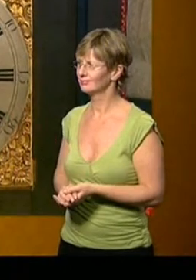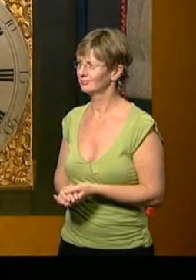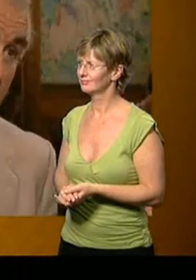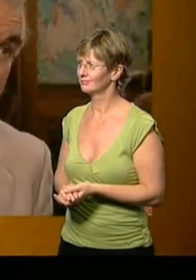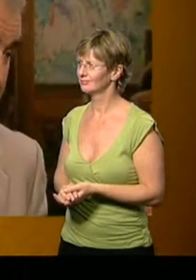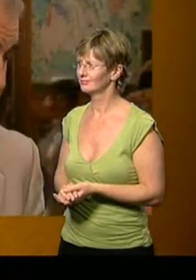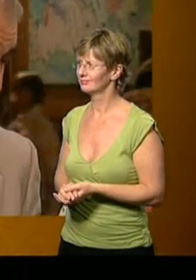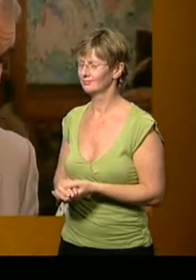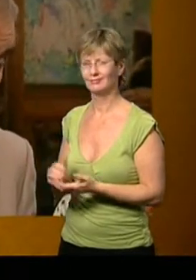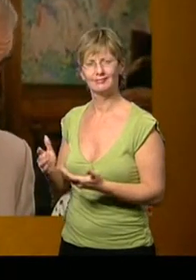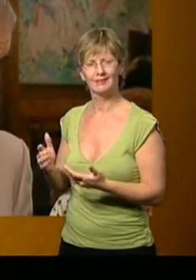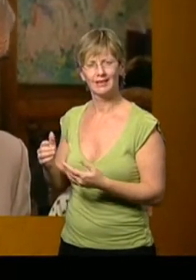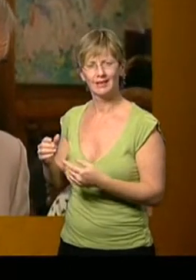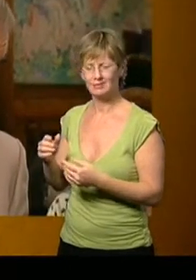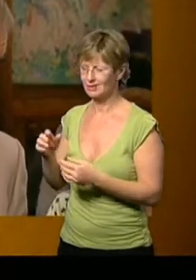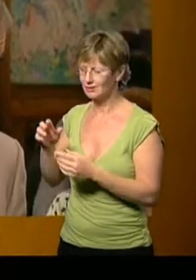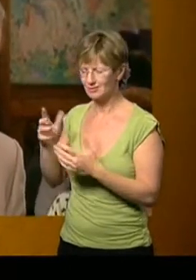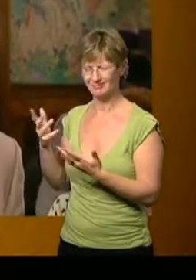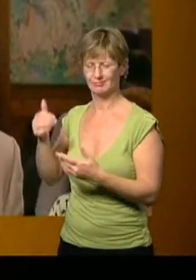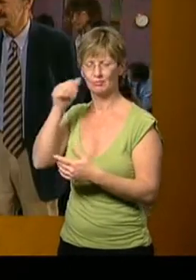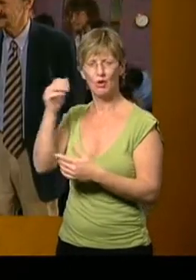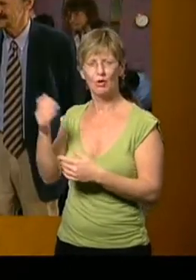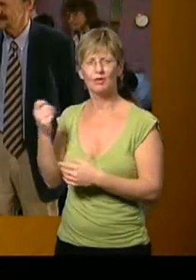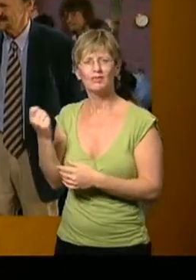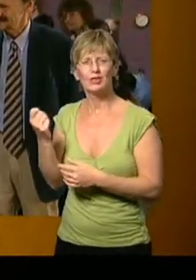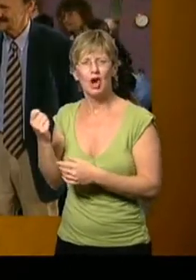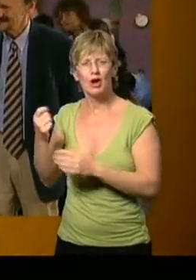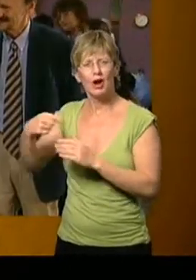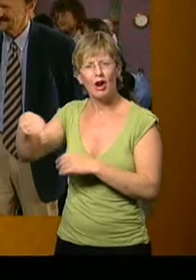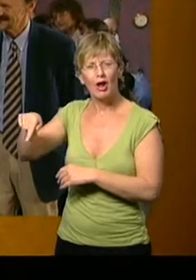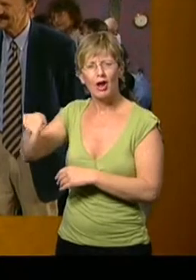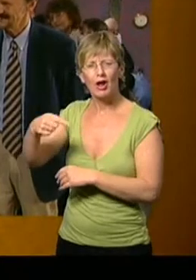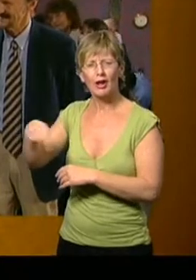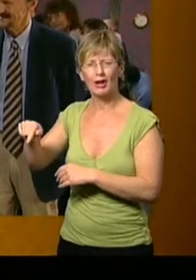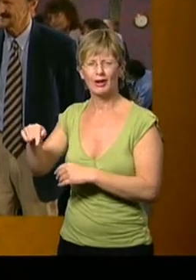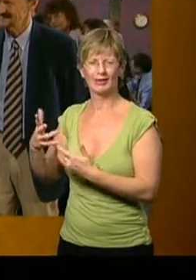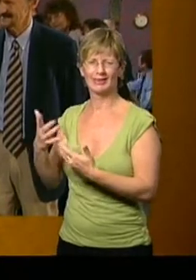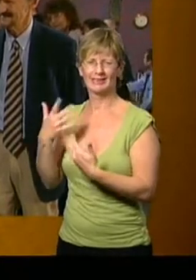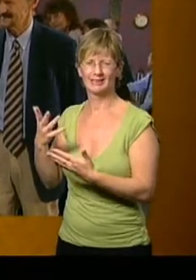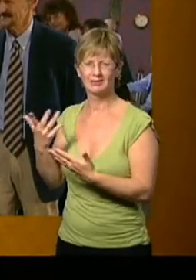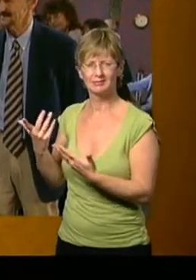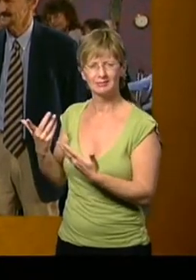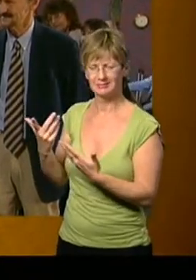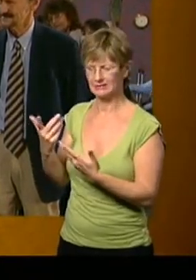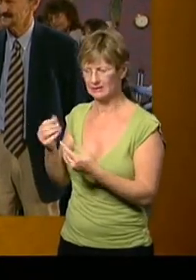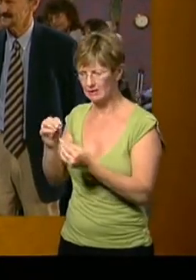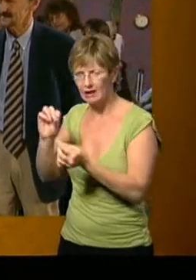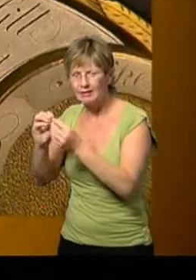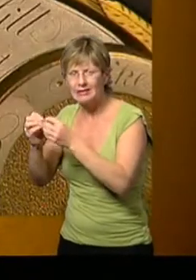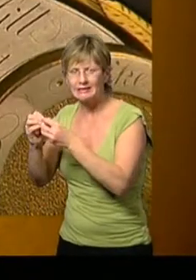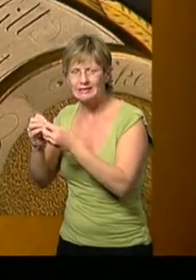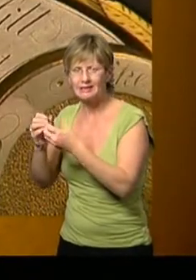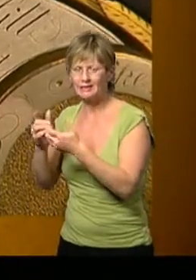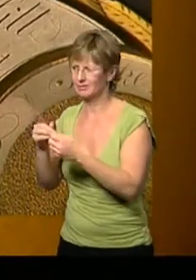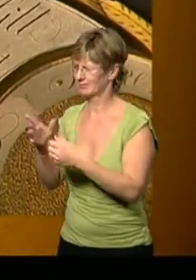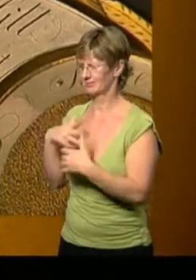remove all the Victorian horrid quarter striking work. And the rest of it could be repositioned. And it would be back to a lovely